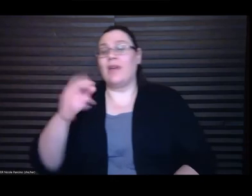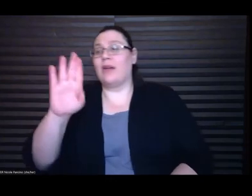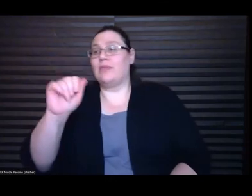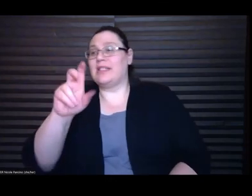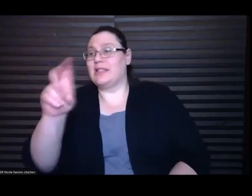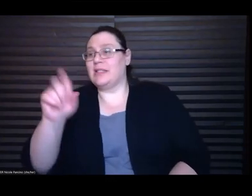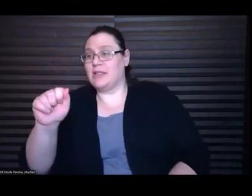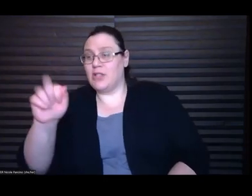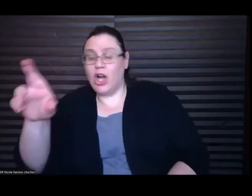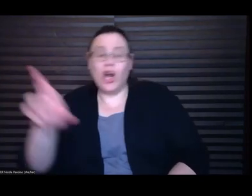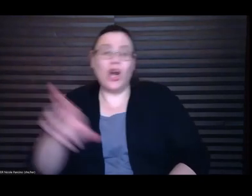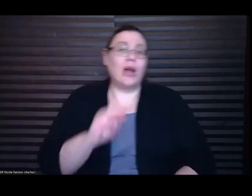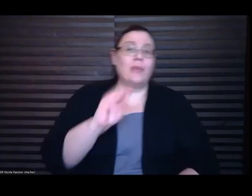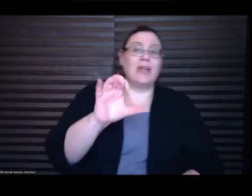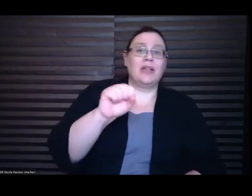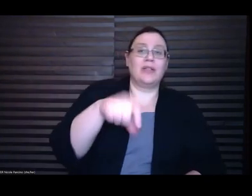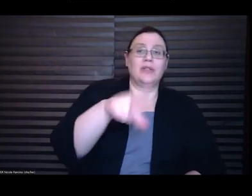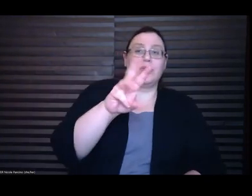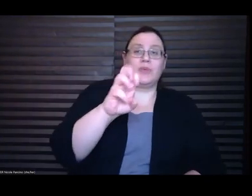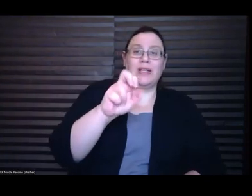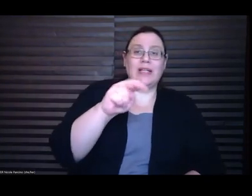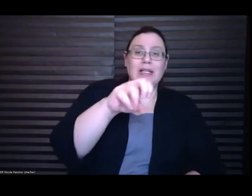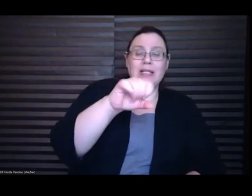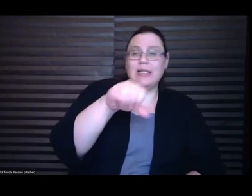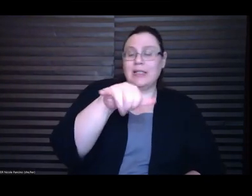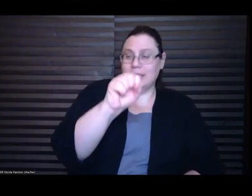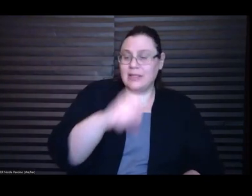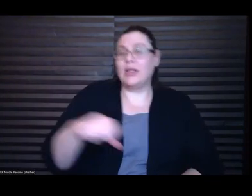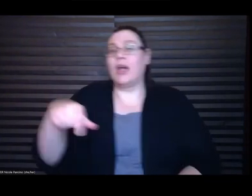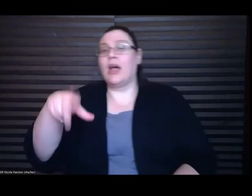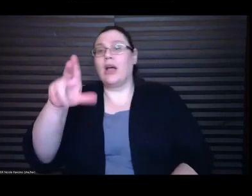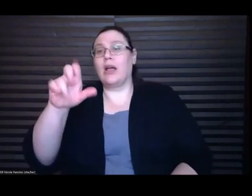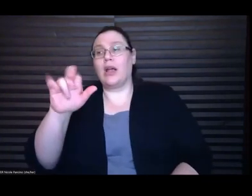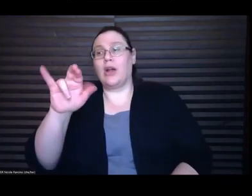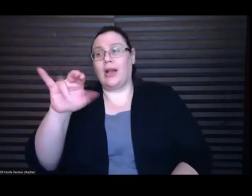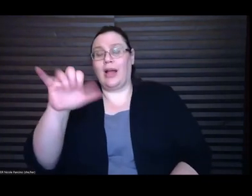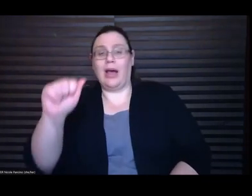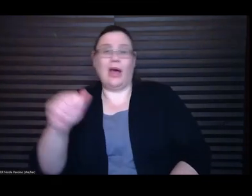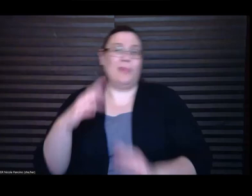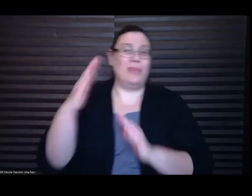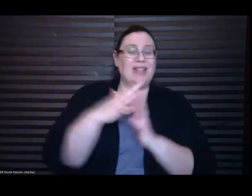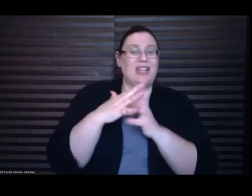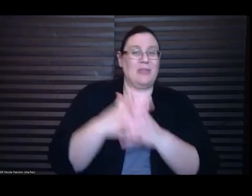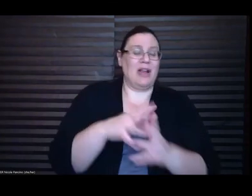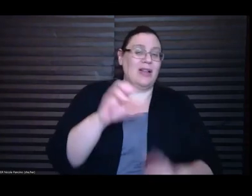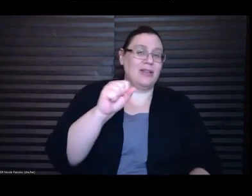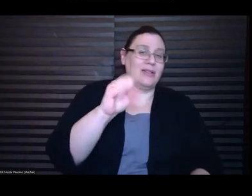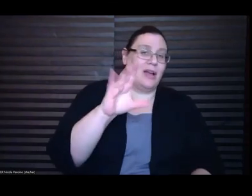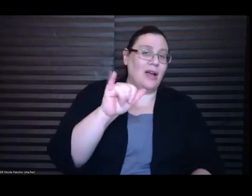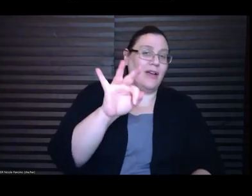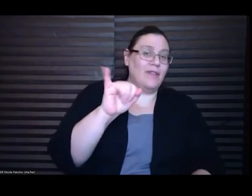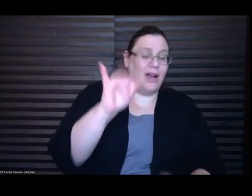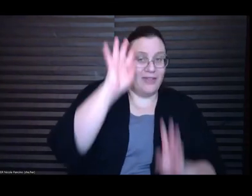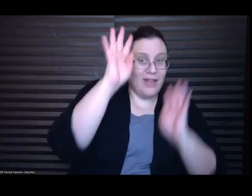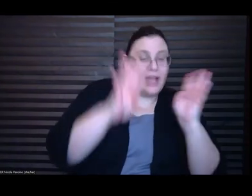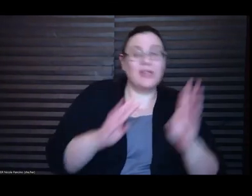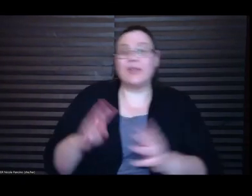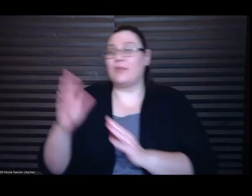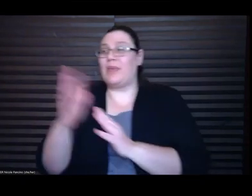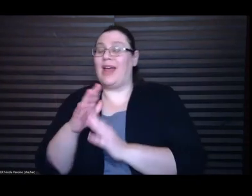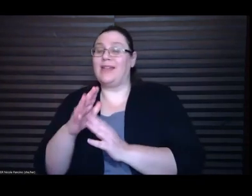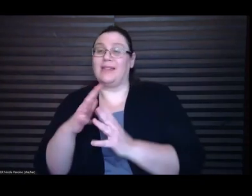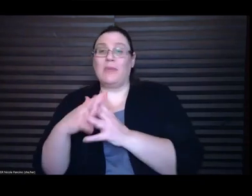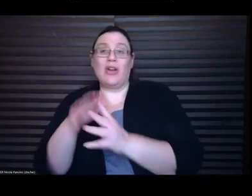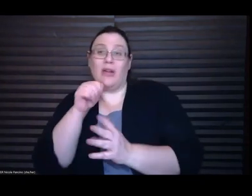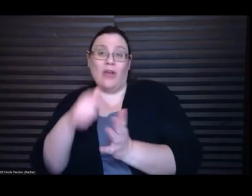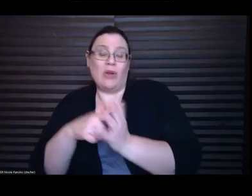Best American Science Fiction and Fantasy, Best American Non-Required Reading, and Elsewhere. She holds an MFA from the Iowa Writers Workshop,